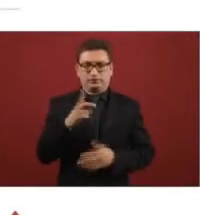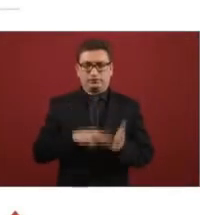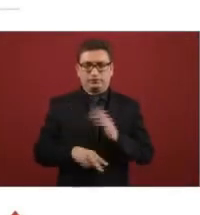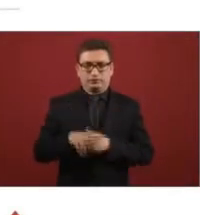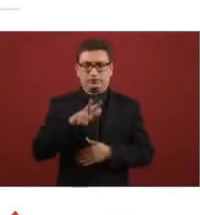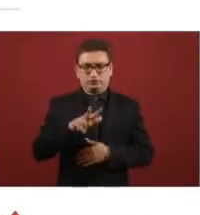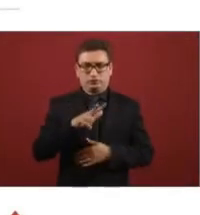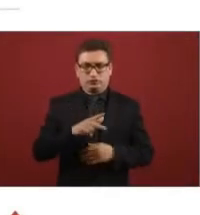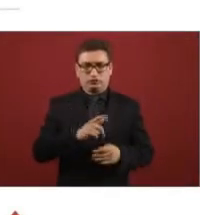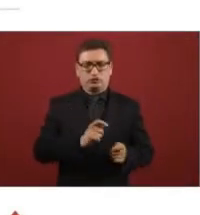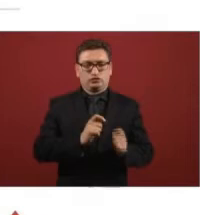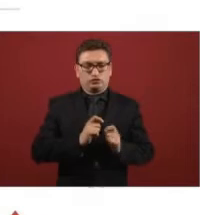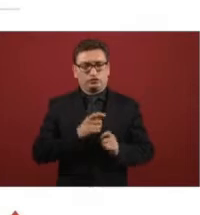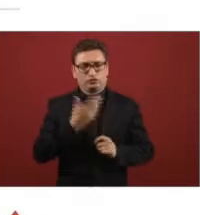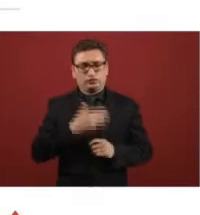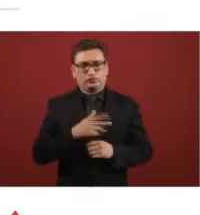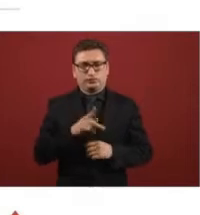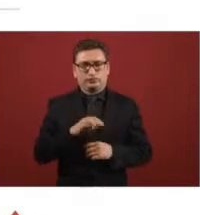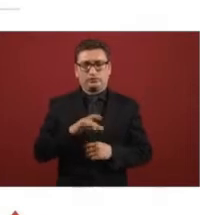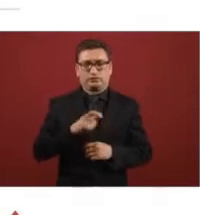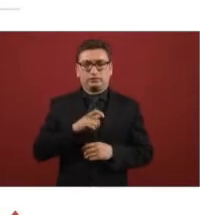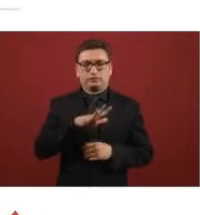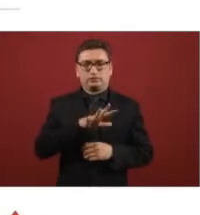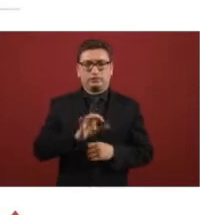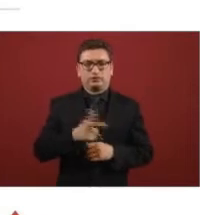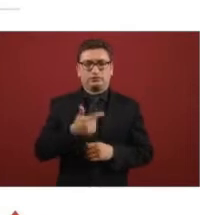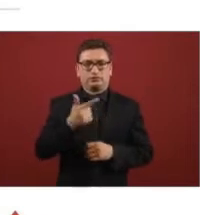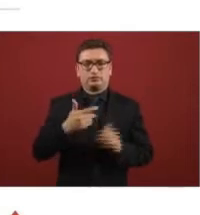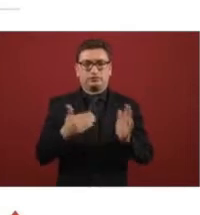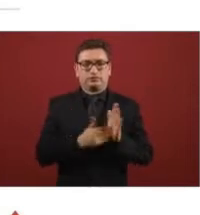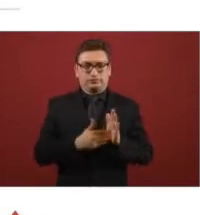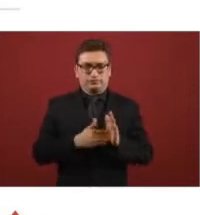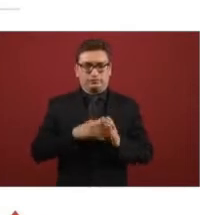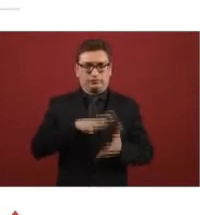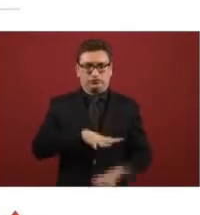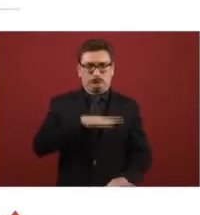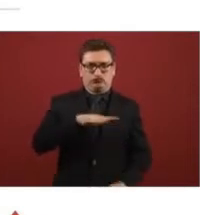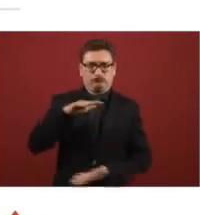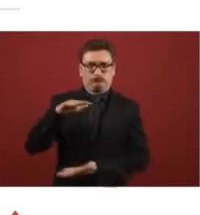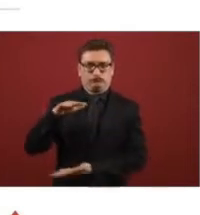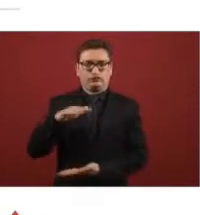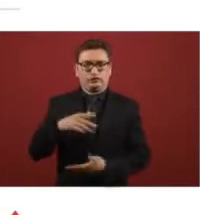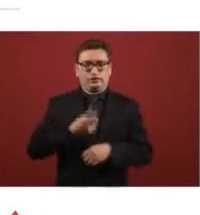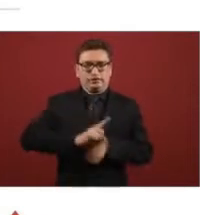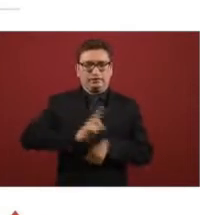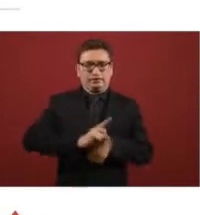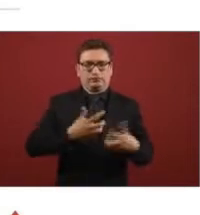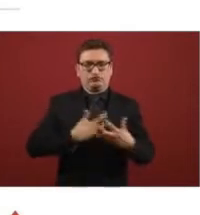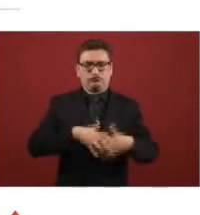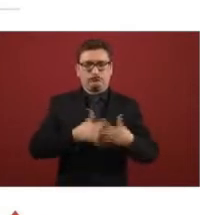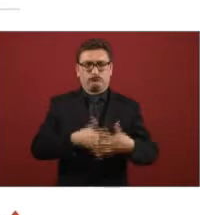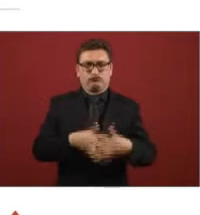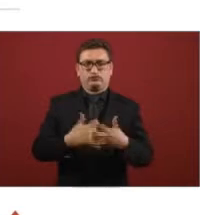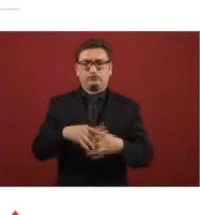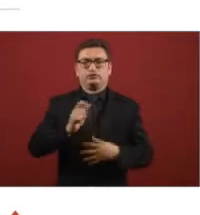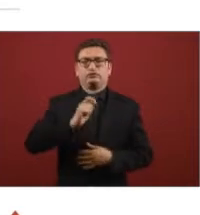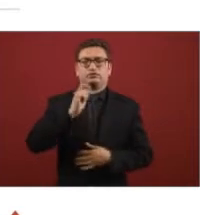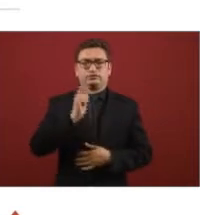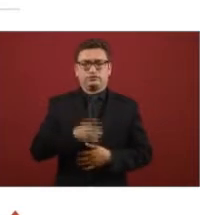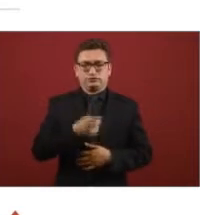in 2018 the first day was 507,000 barrels of a day for processing